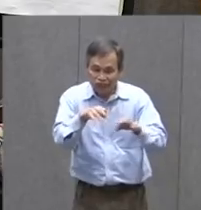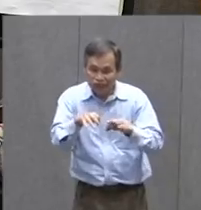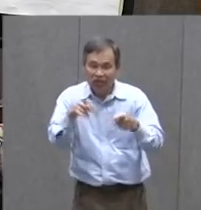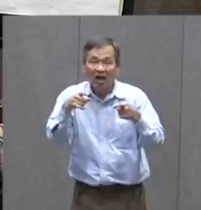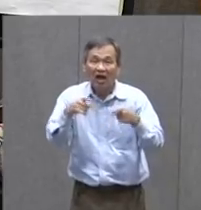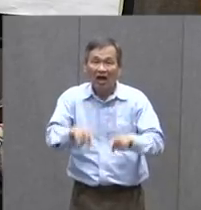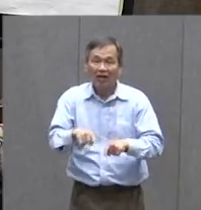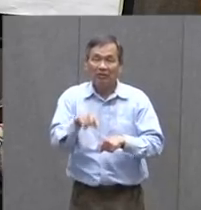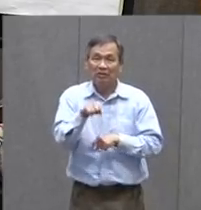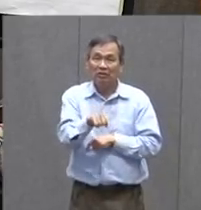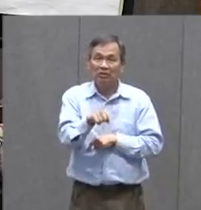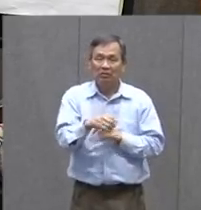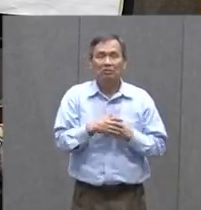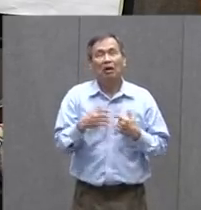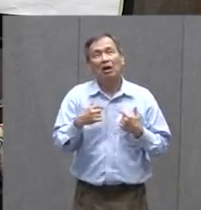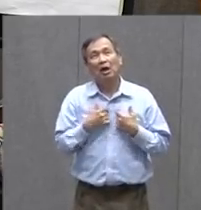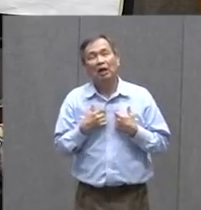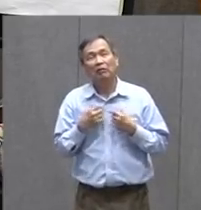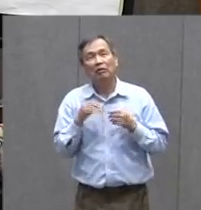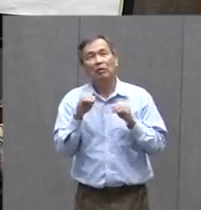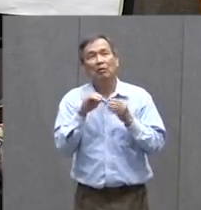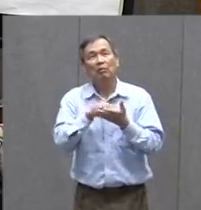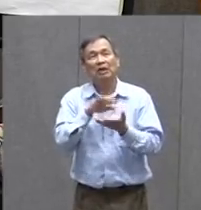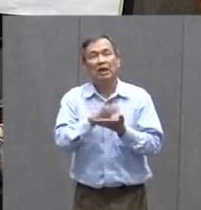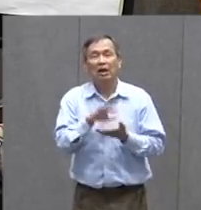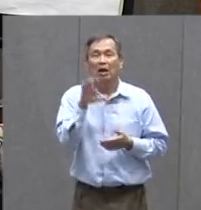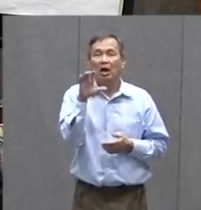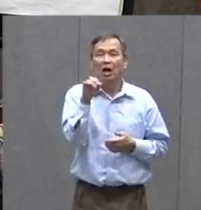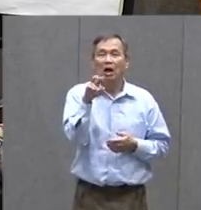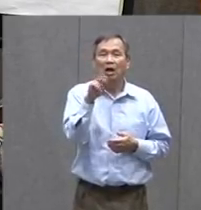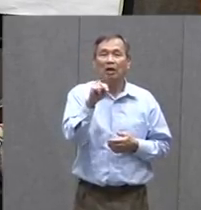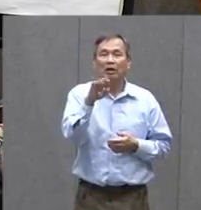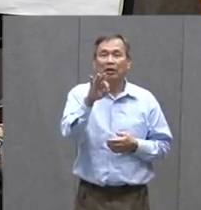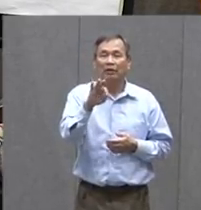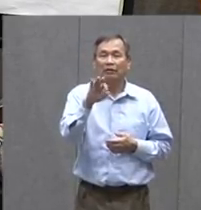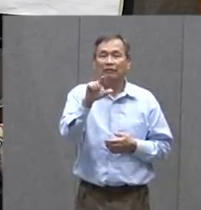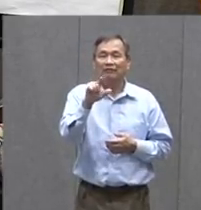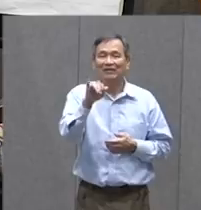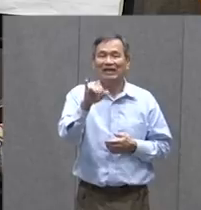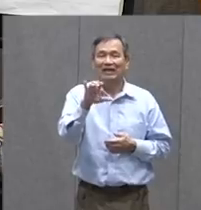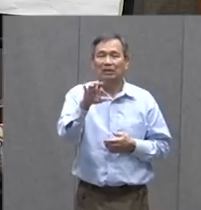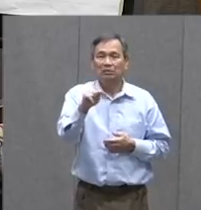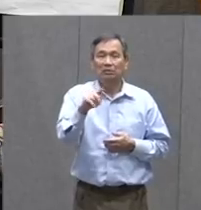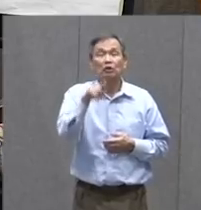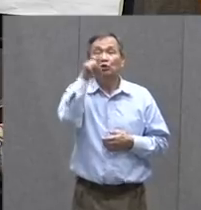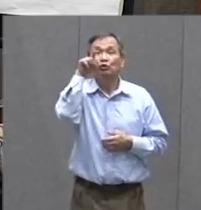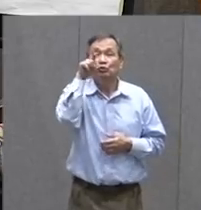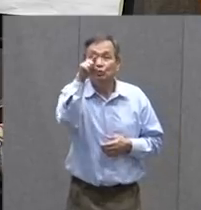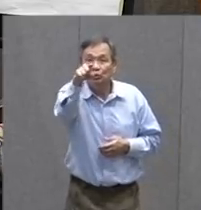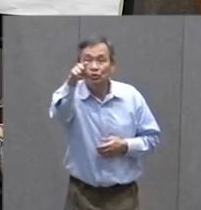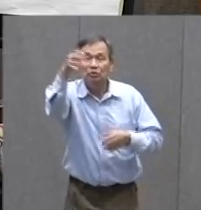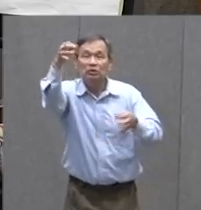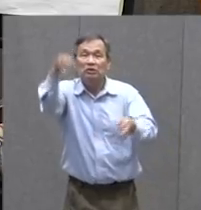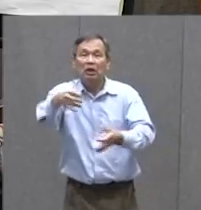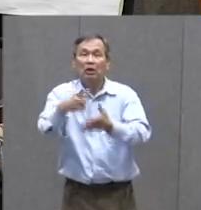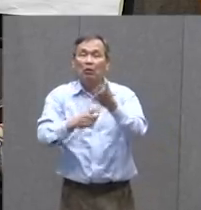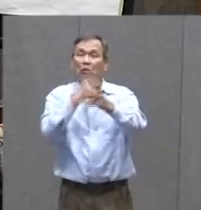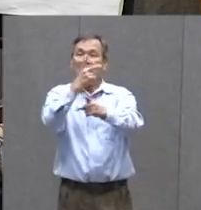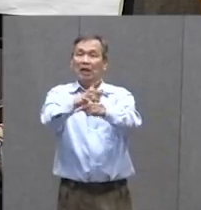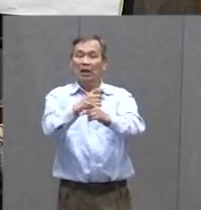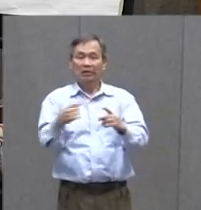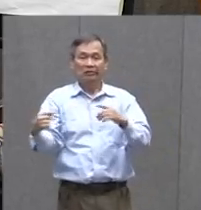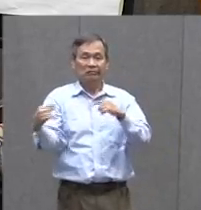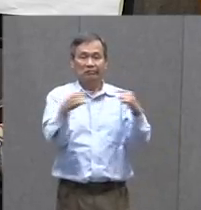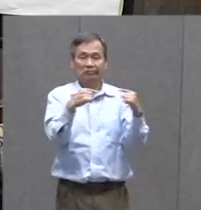Happen So I'm Going To Put Conflict Down Here And Then You Could Decide What Kind Of Conflict It Was Maybe